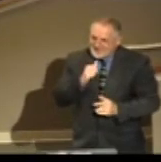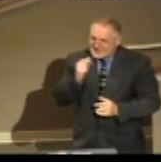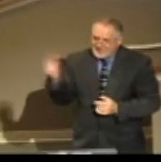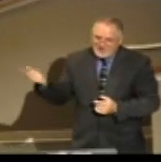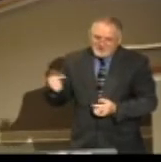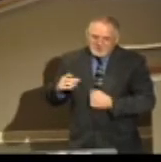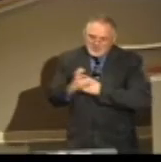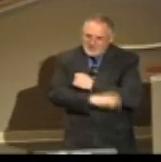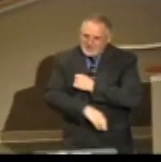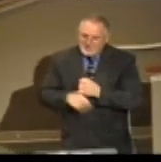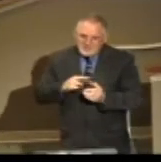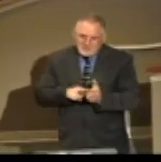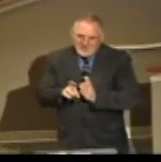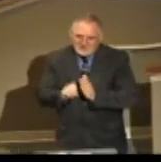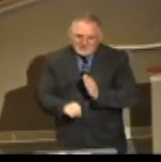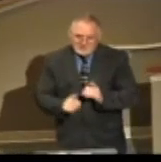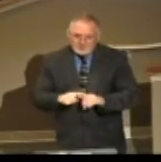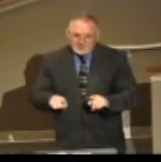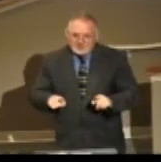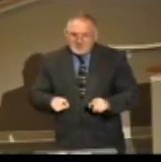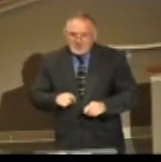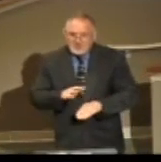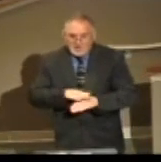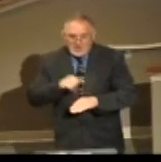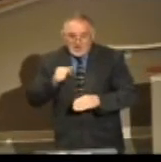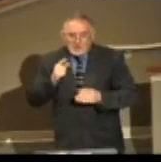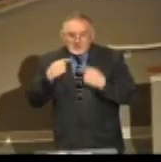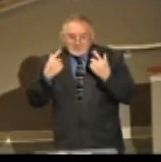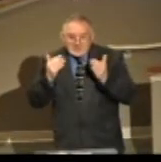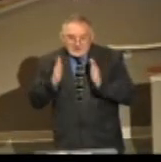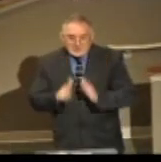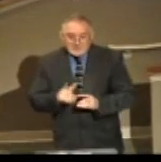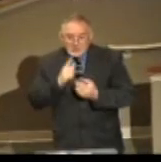righteous, but call sinners to repentance.